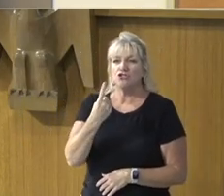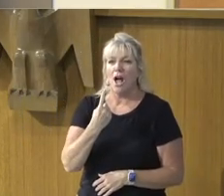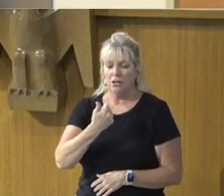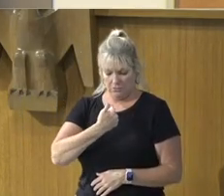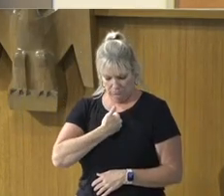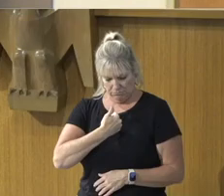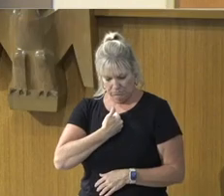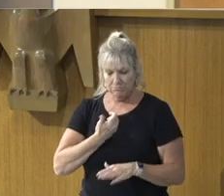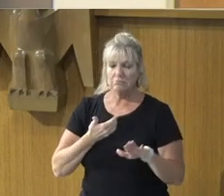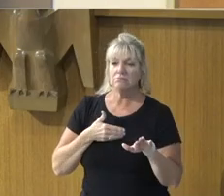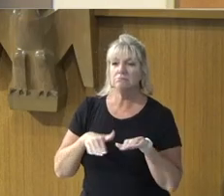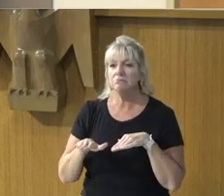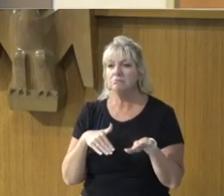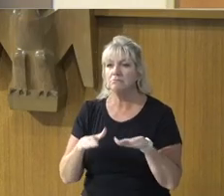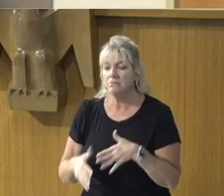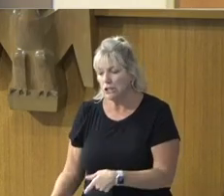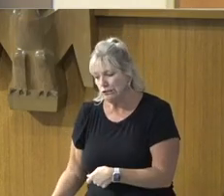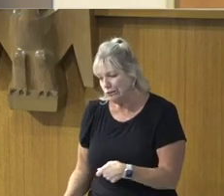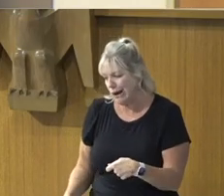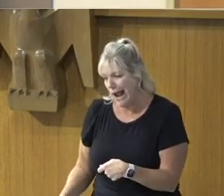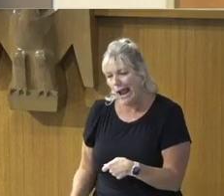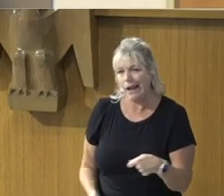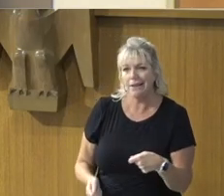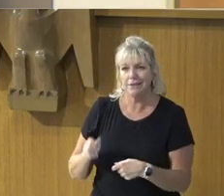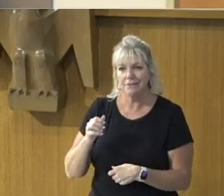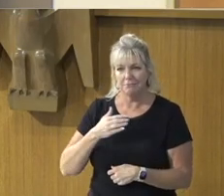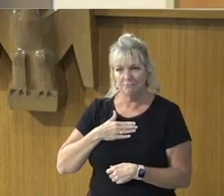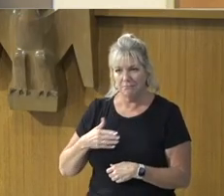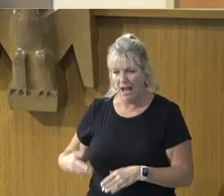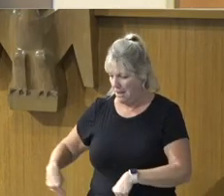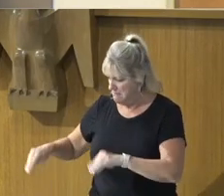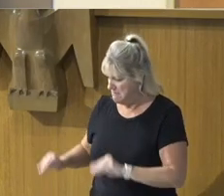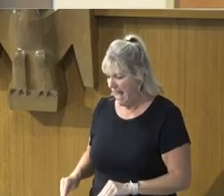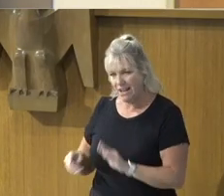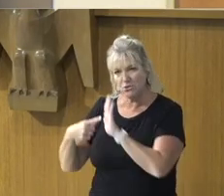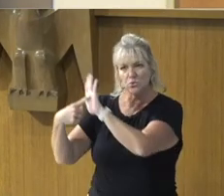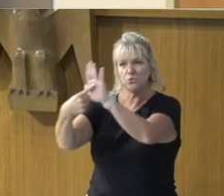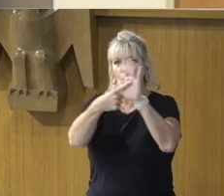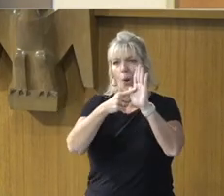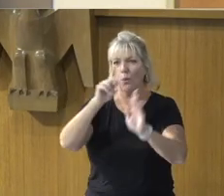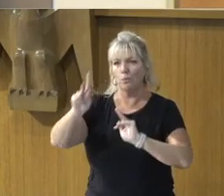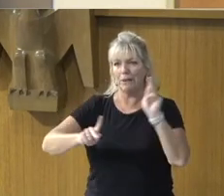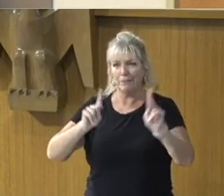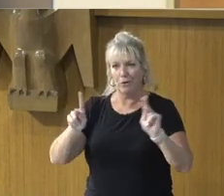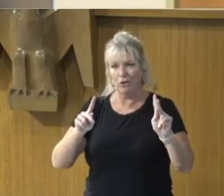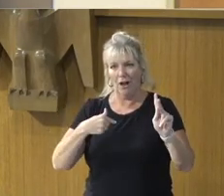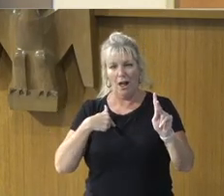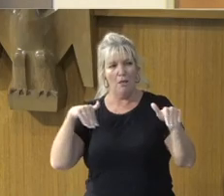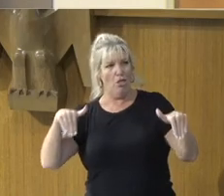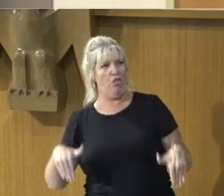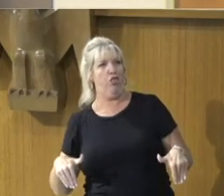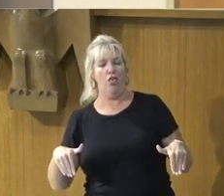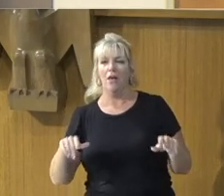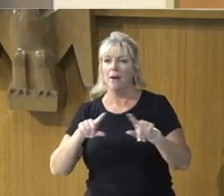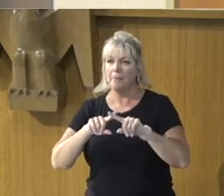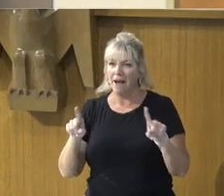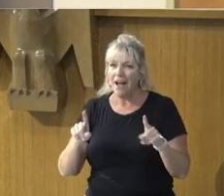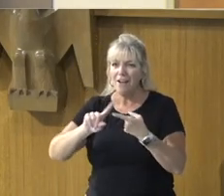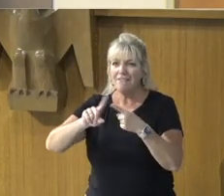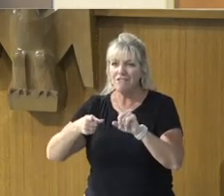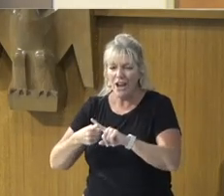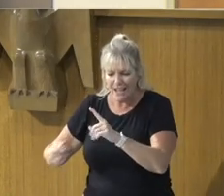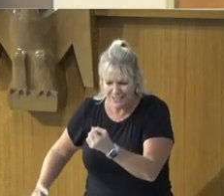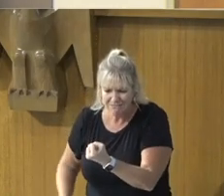Dragging our mat, As a trophy, Of our condition, But to help us truly, To mount up with wings, As eagles,